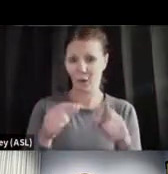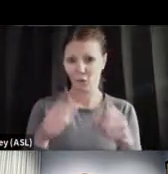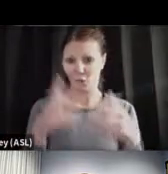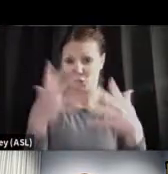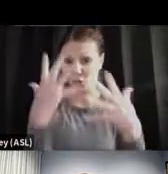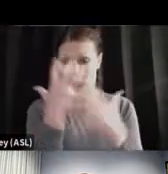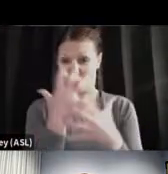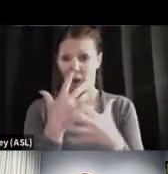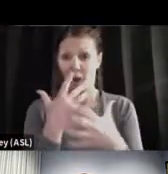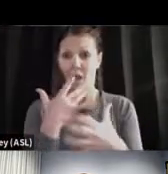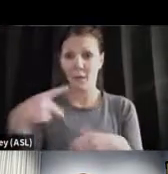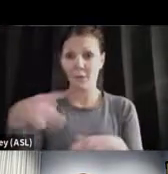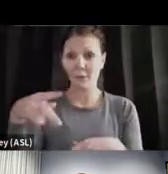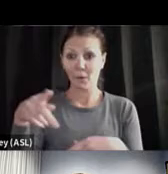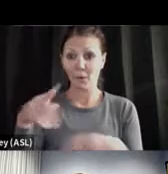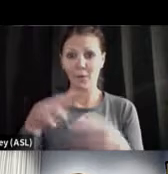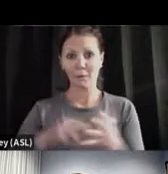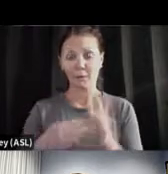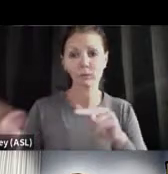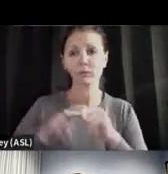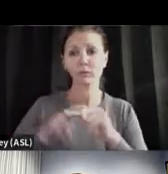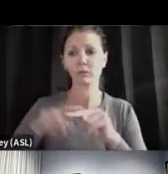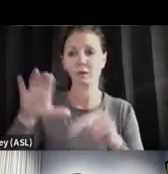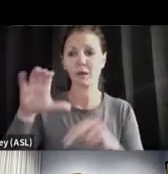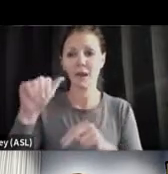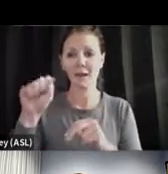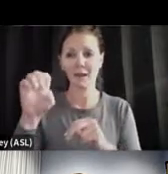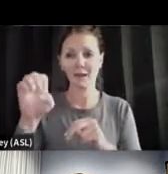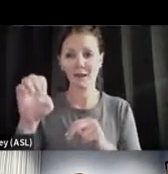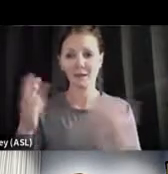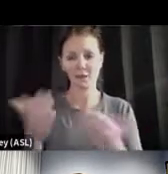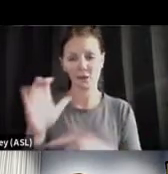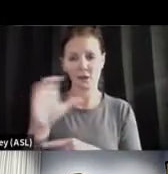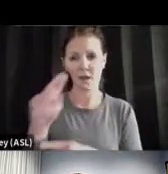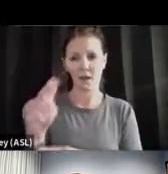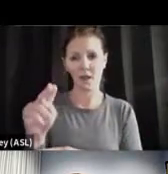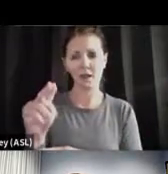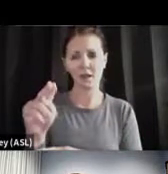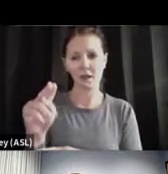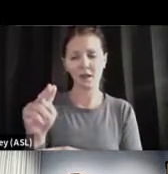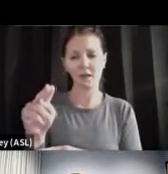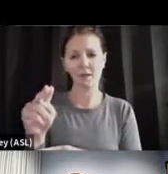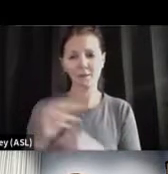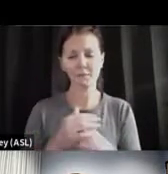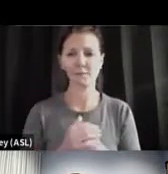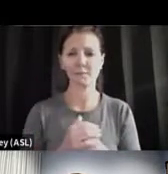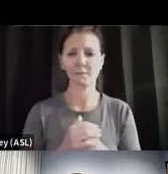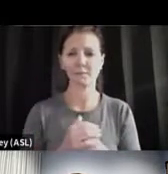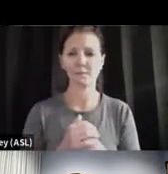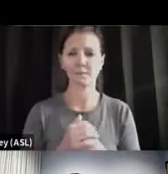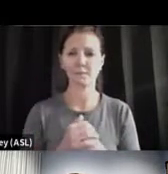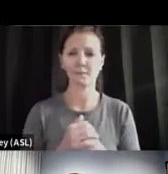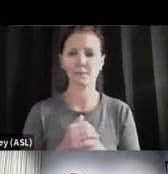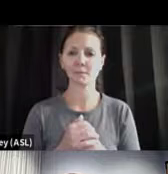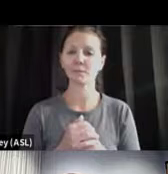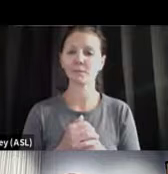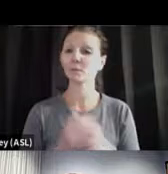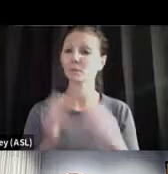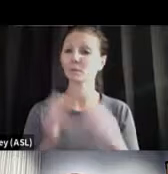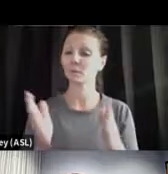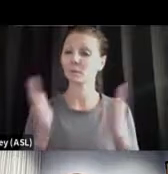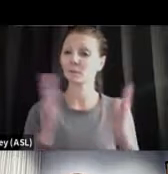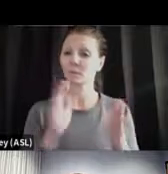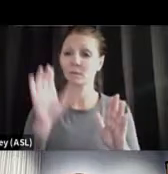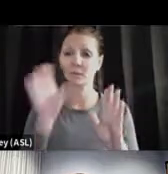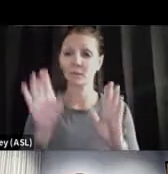Connecticut. And we'll walk through why that occurs and why it's important to understand what to do right now. Now, this is another graphic.